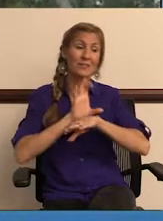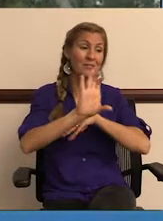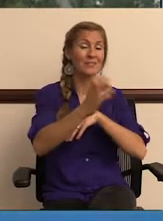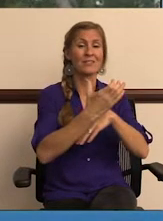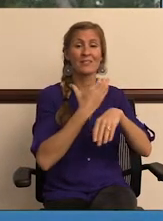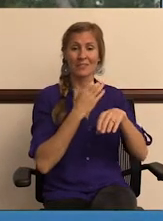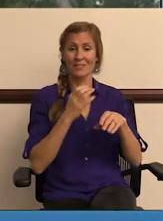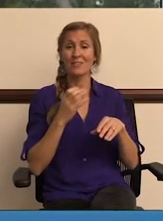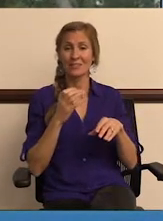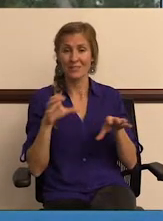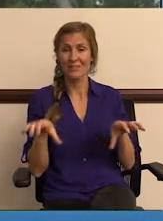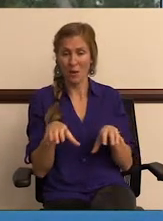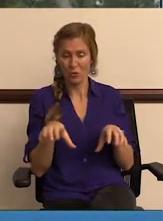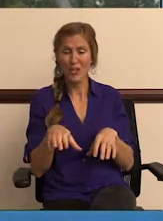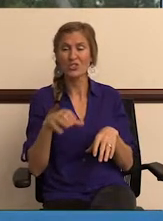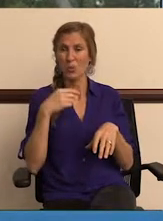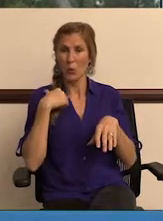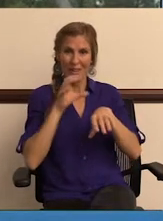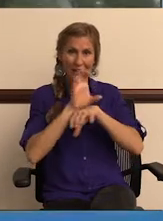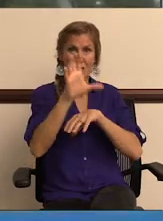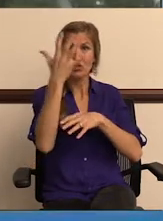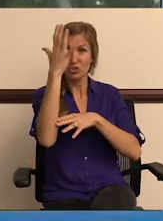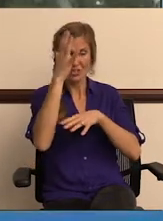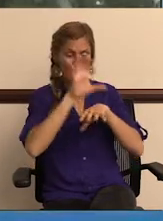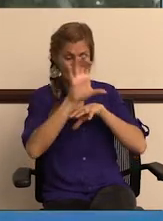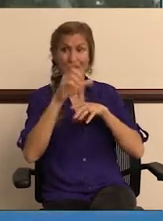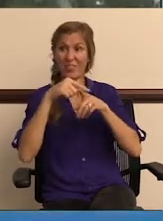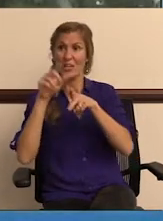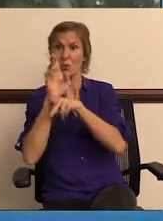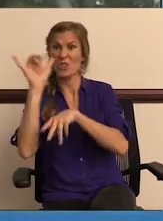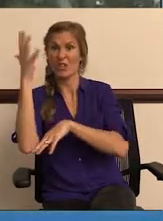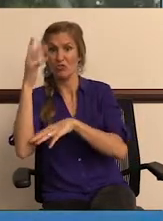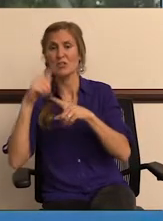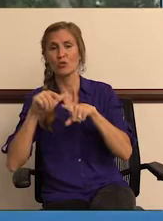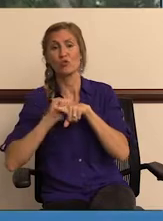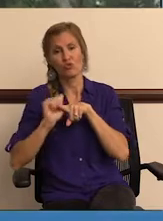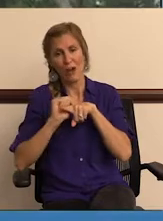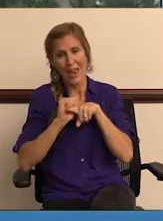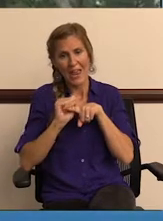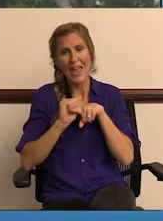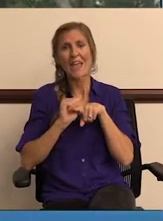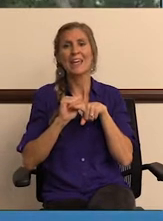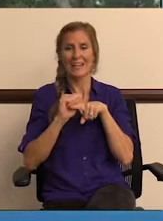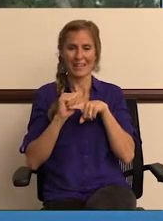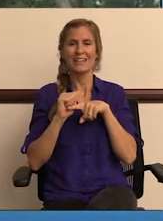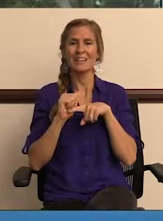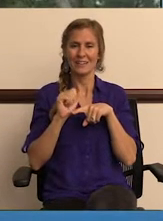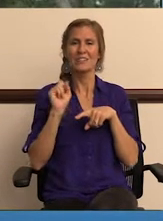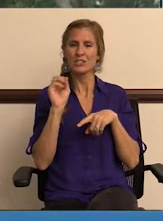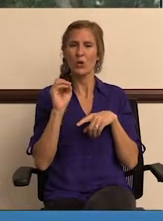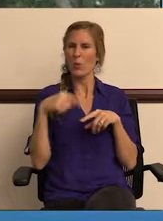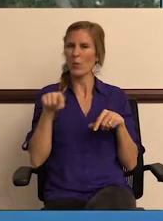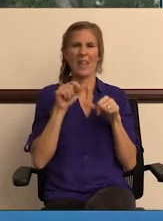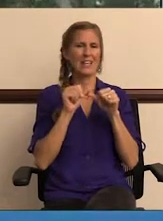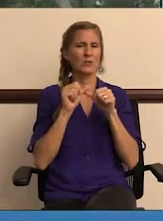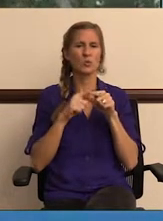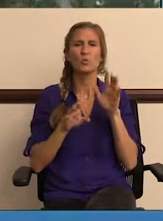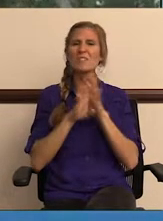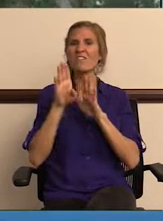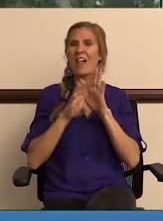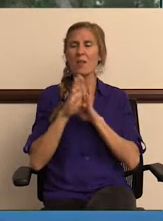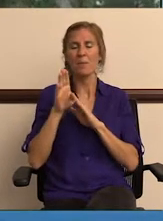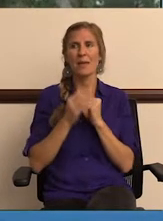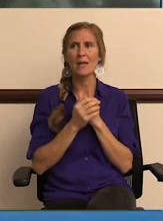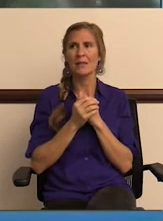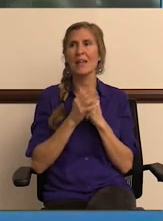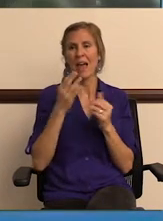operation. We knocked down some trees, and we used those trees for training. So that was some, you know, thing that they helped out with. But like I said,